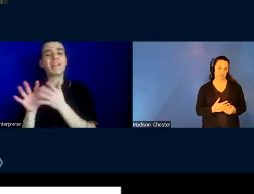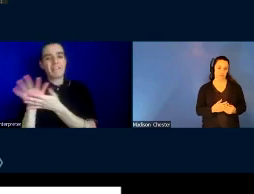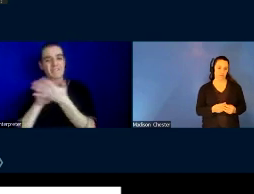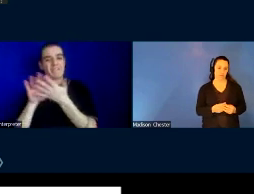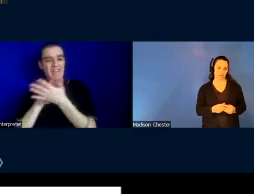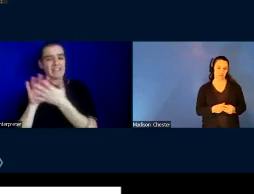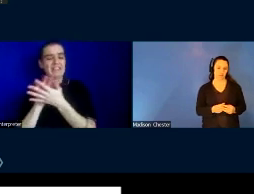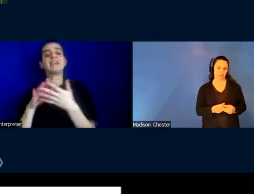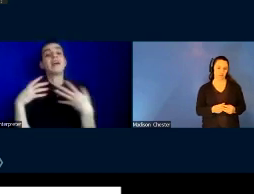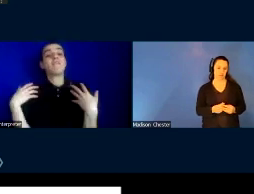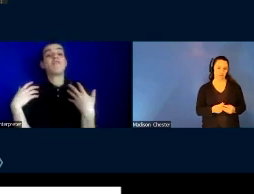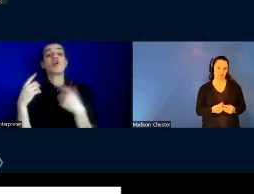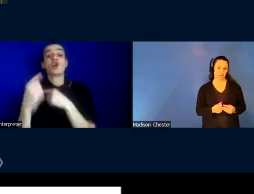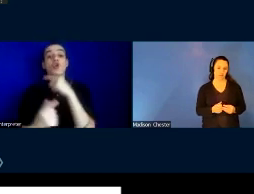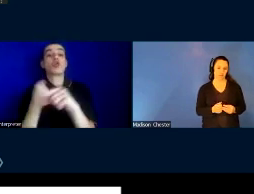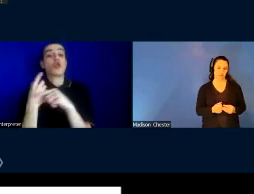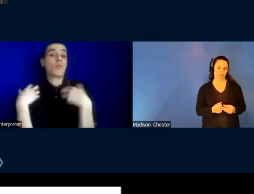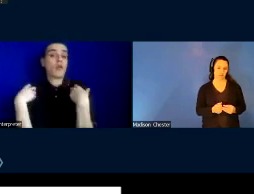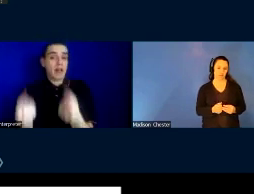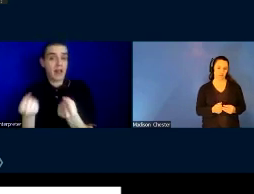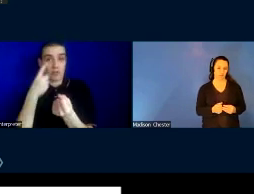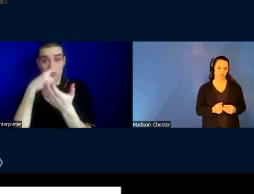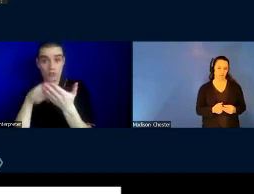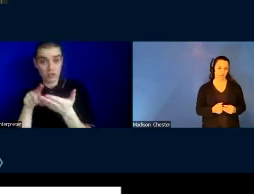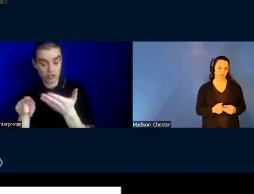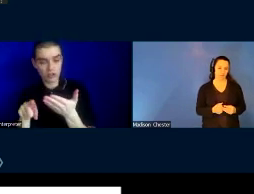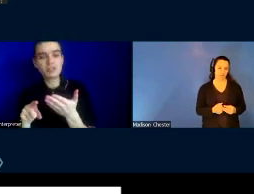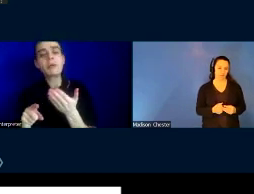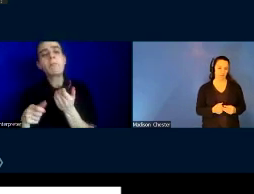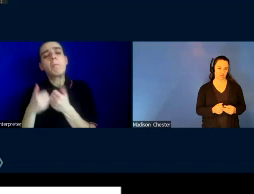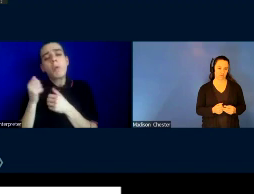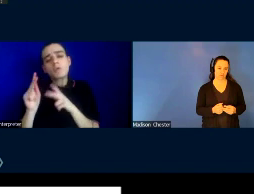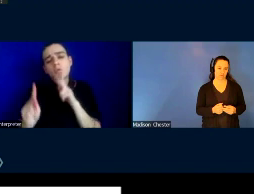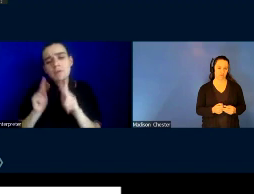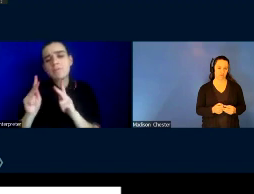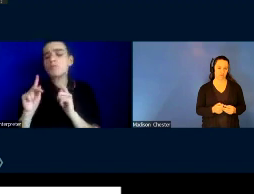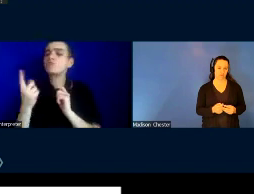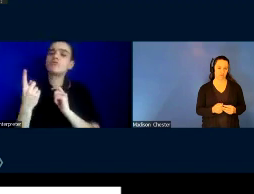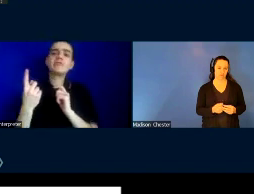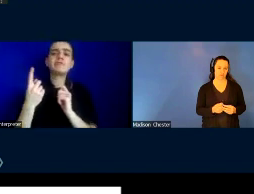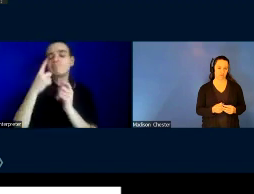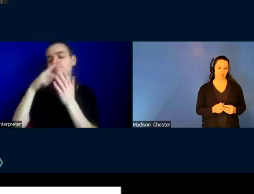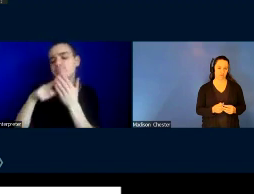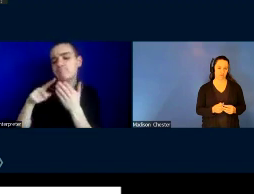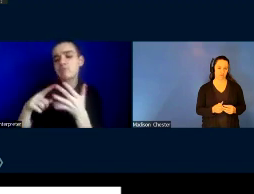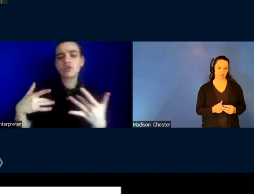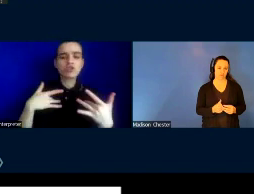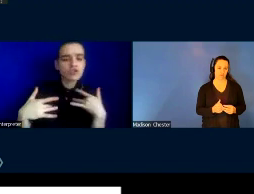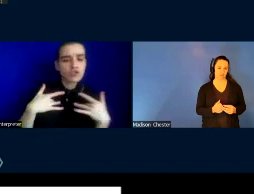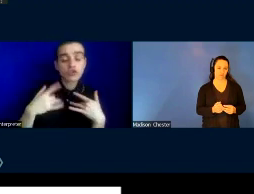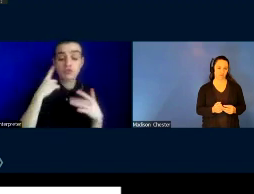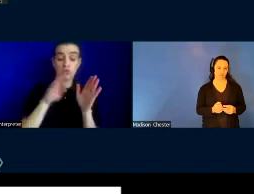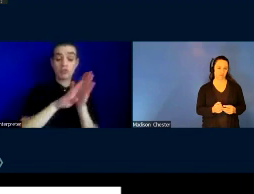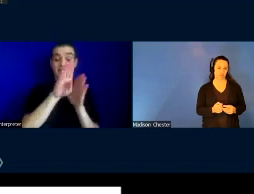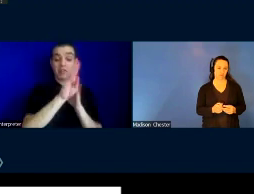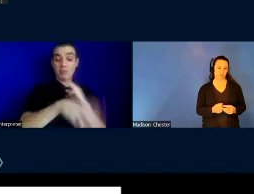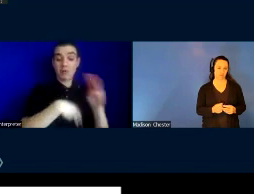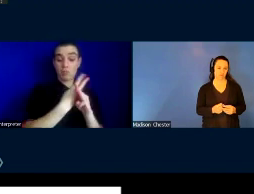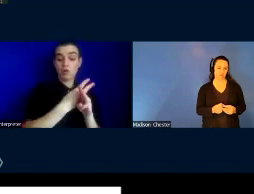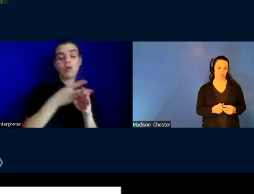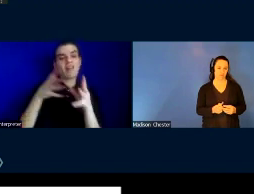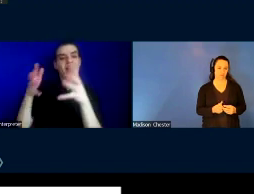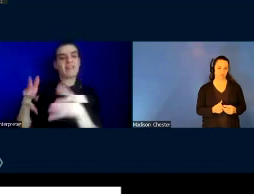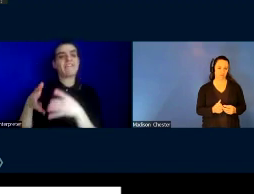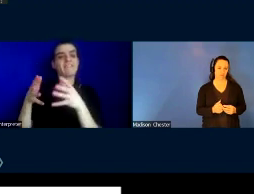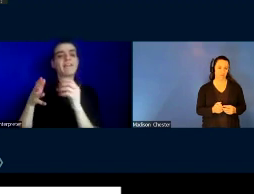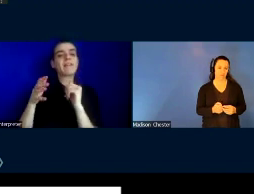research, where focuses by and large on the concerns and health problems occurring in the developing world, leaving spaces like Europe